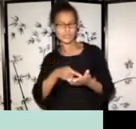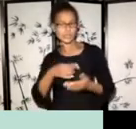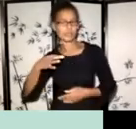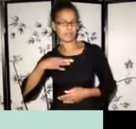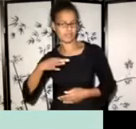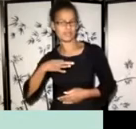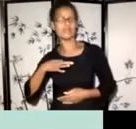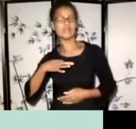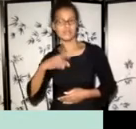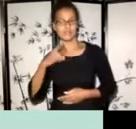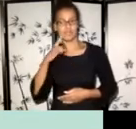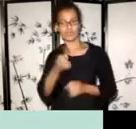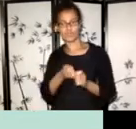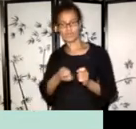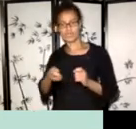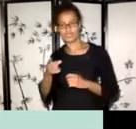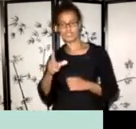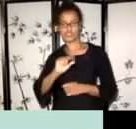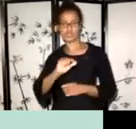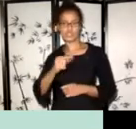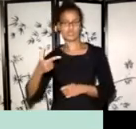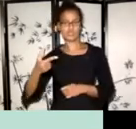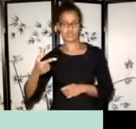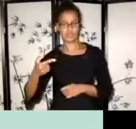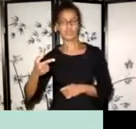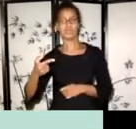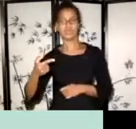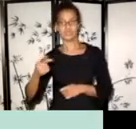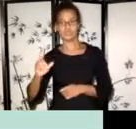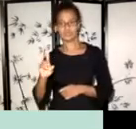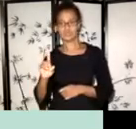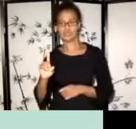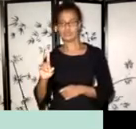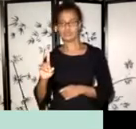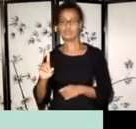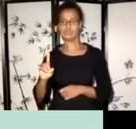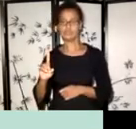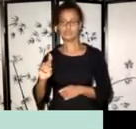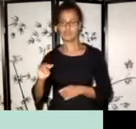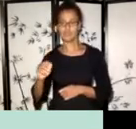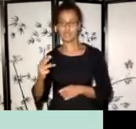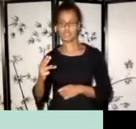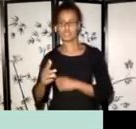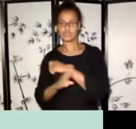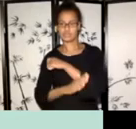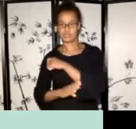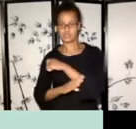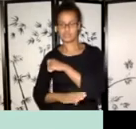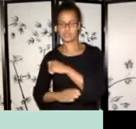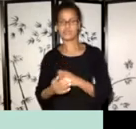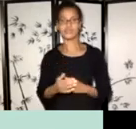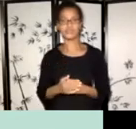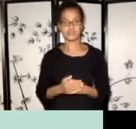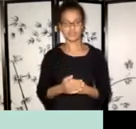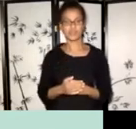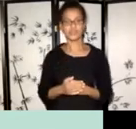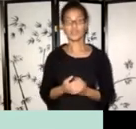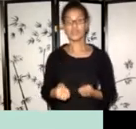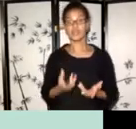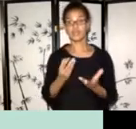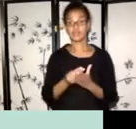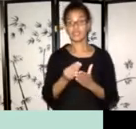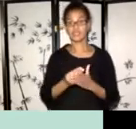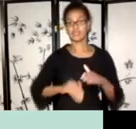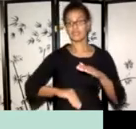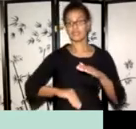September and March of next year. Um, so individuals can receive up to $15,000, uh, collectives and